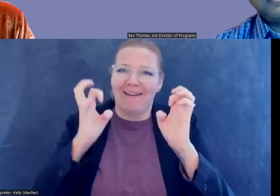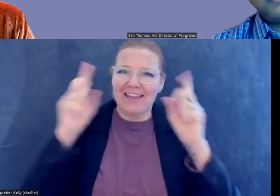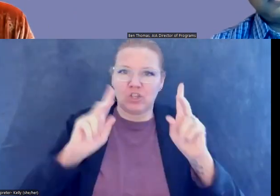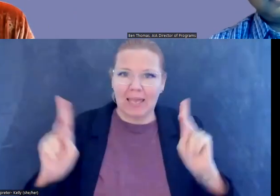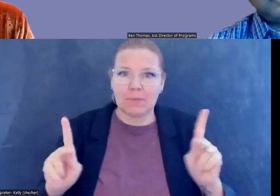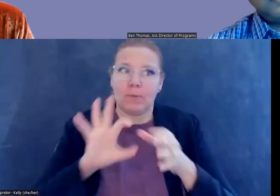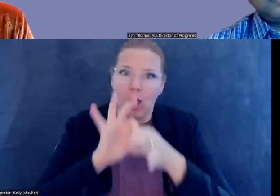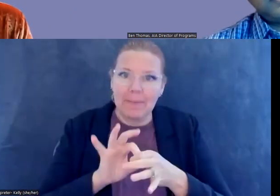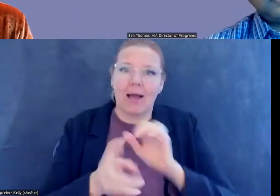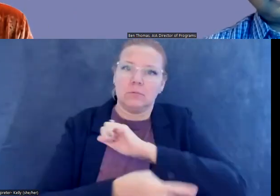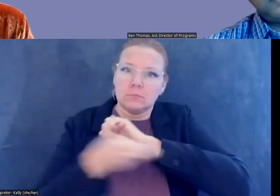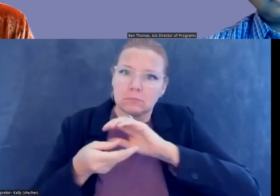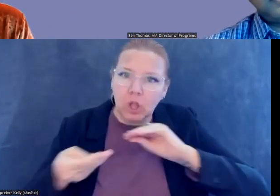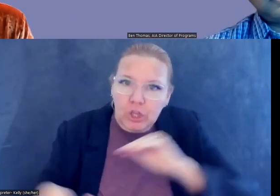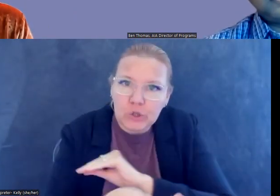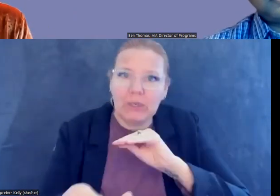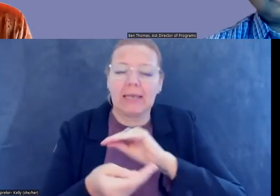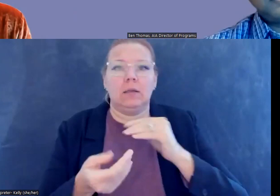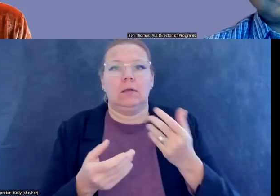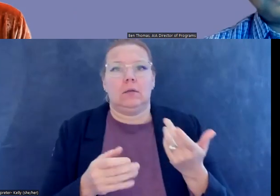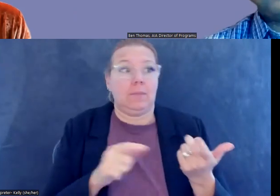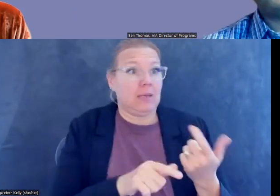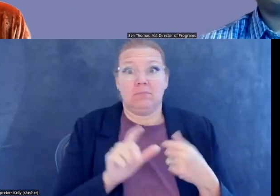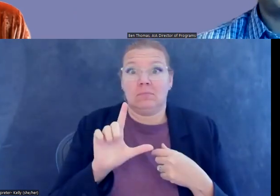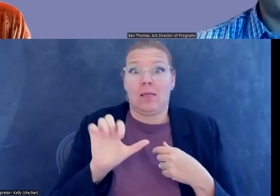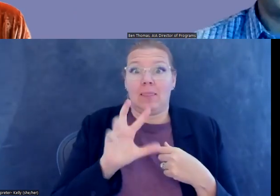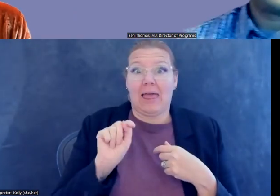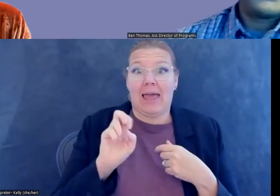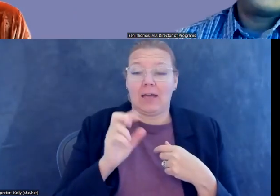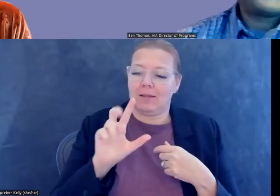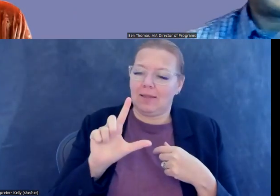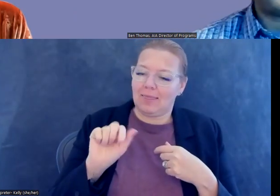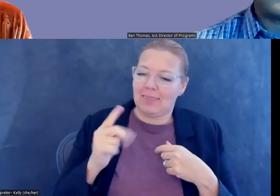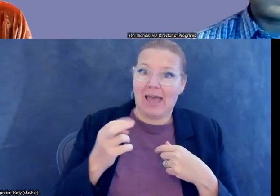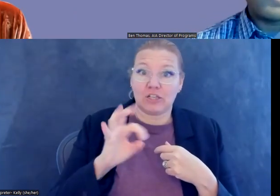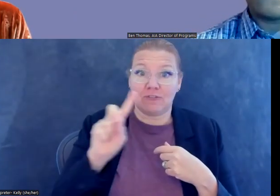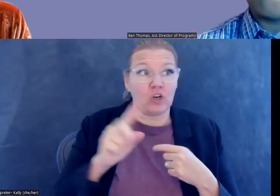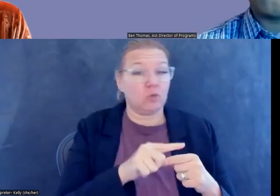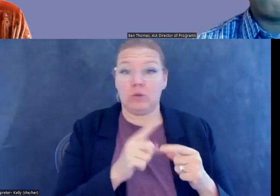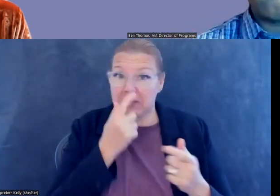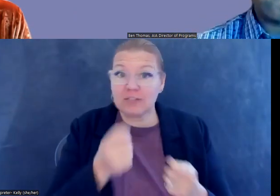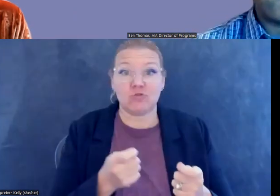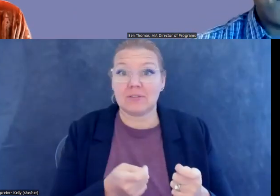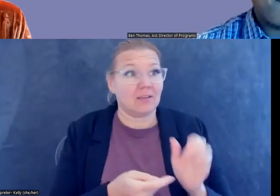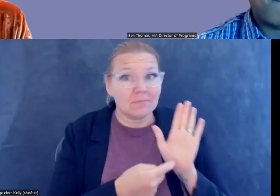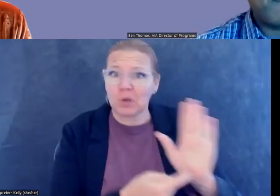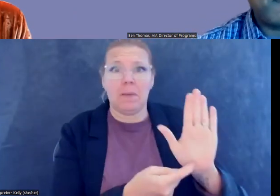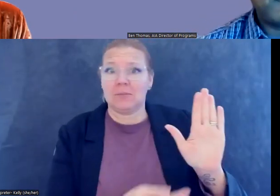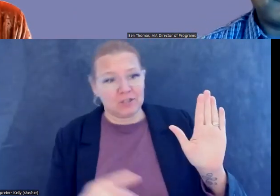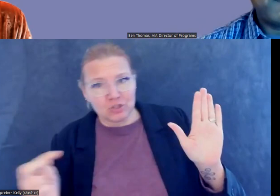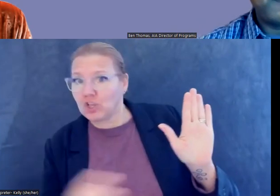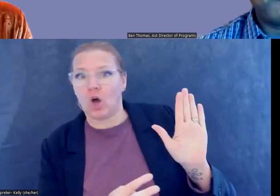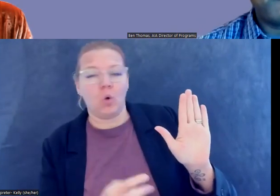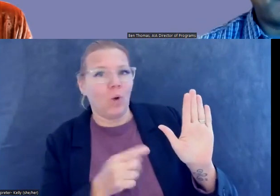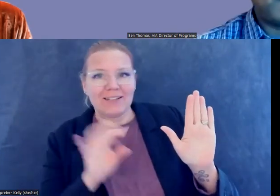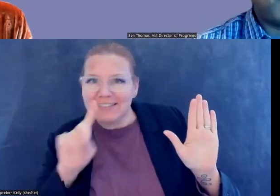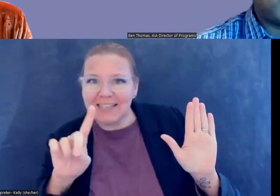Douglas Latchford would make a fascinating exhibit that I think would really interest the public, and I hope we see some things like that because I